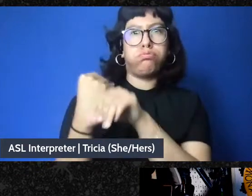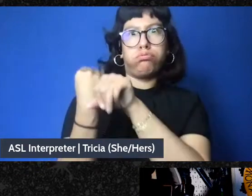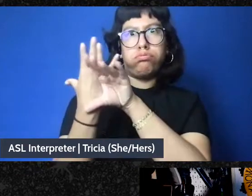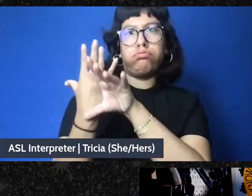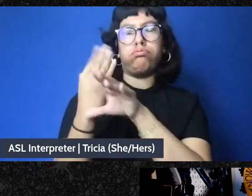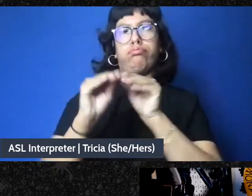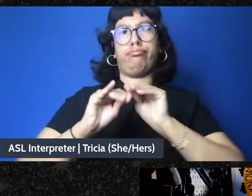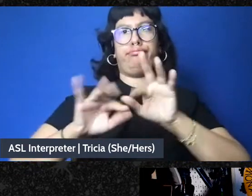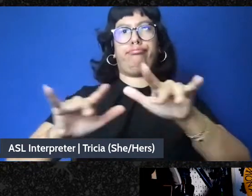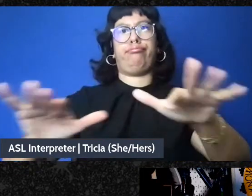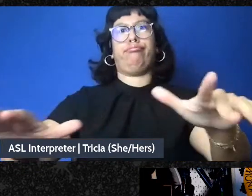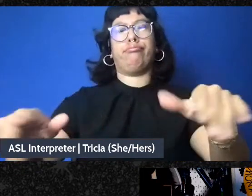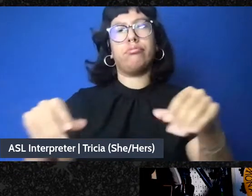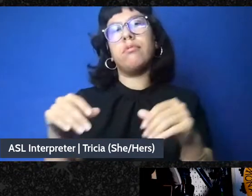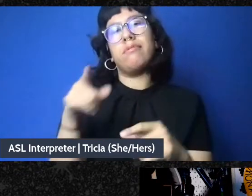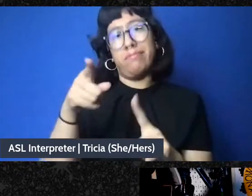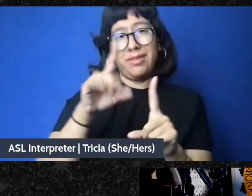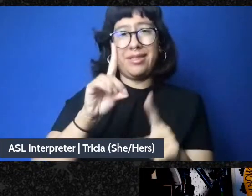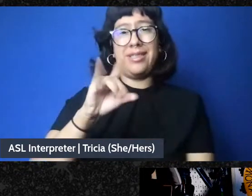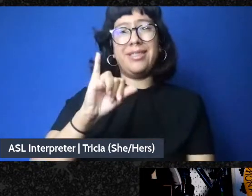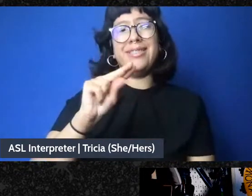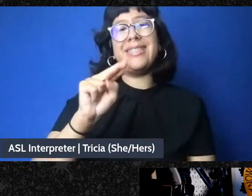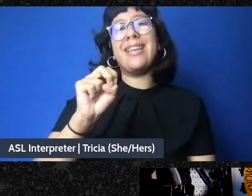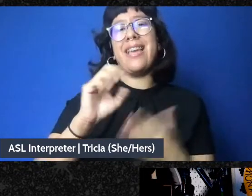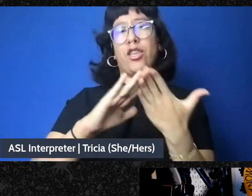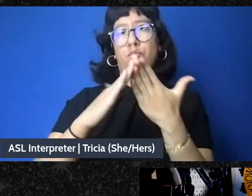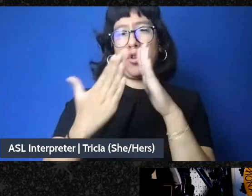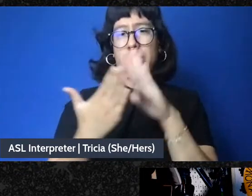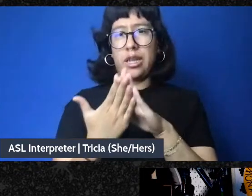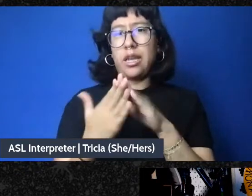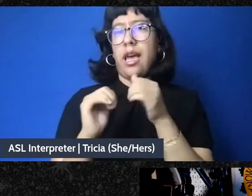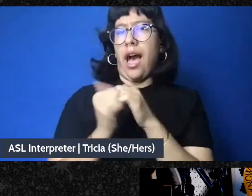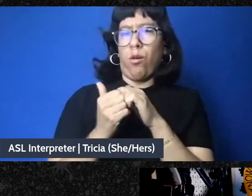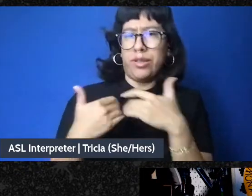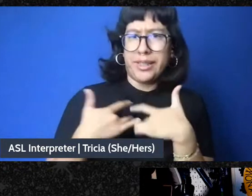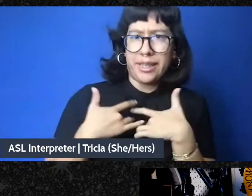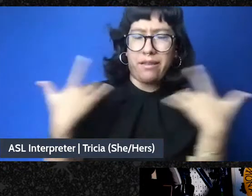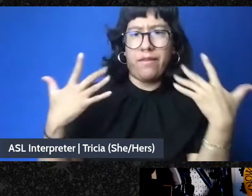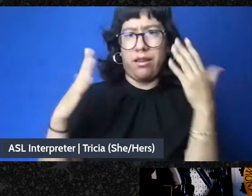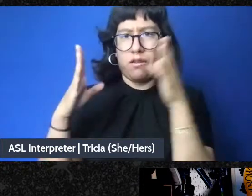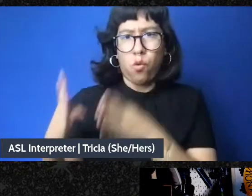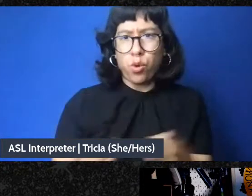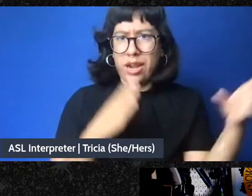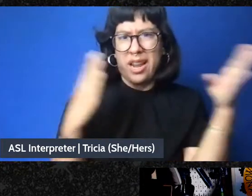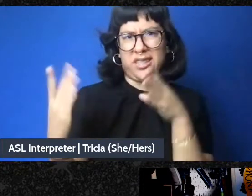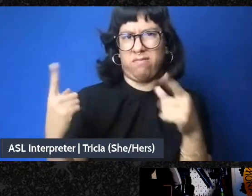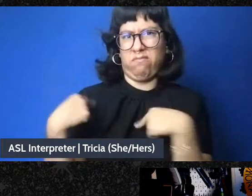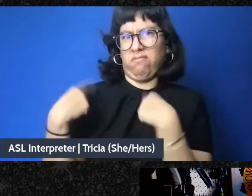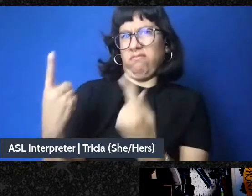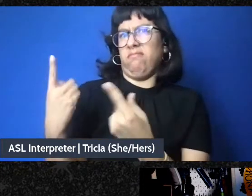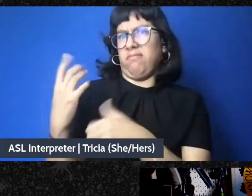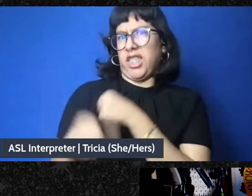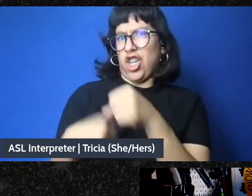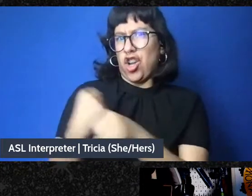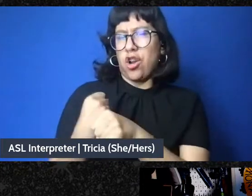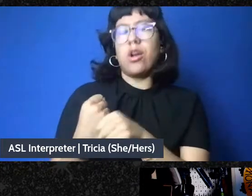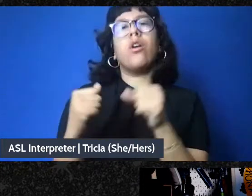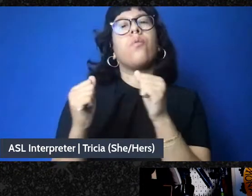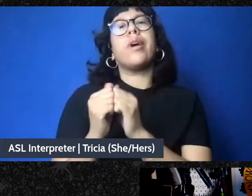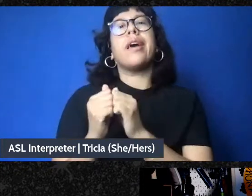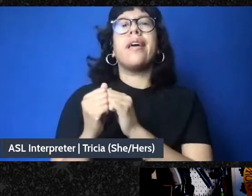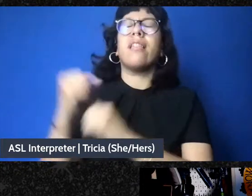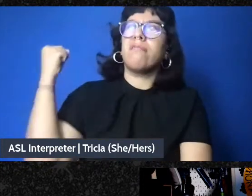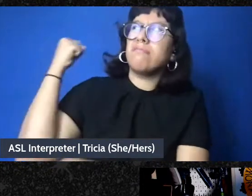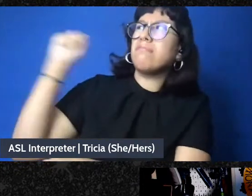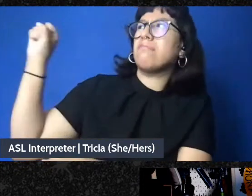learned in this work? How have the events and the organizing of the last year, for example, including the uprising against police